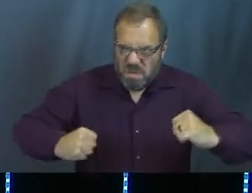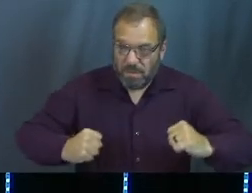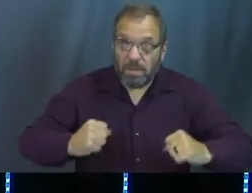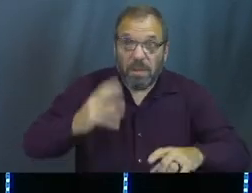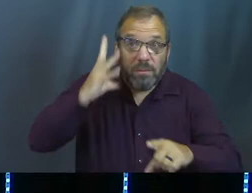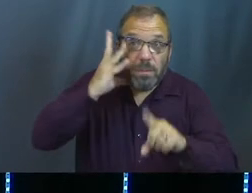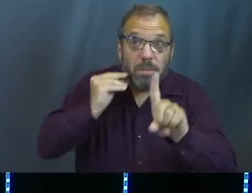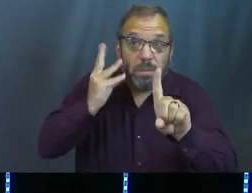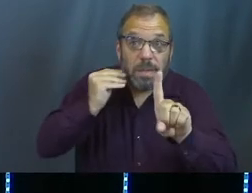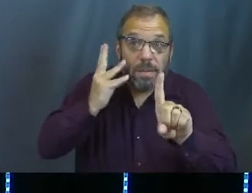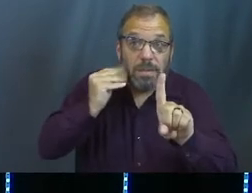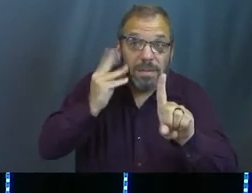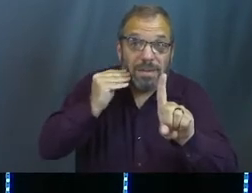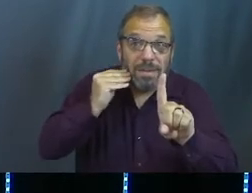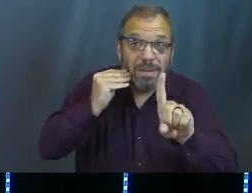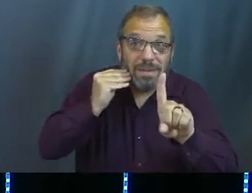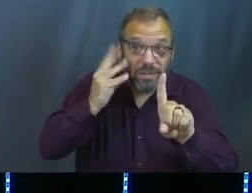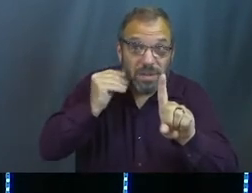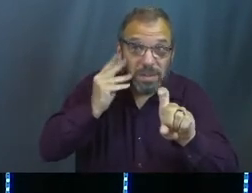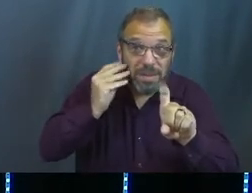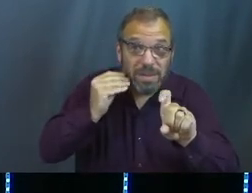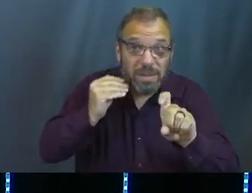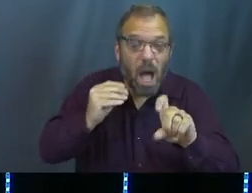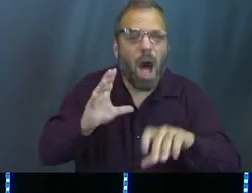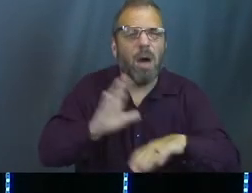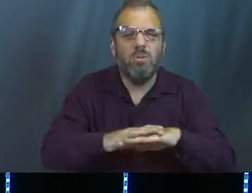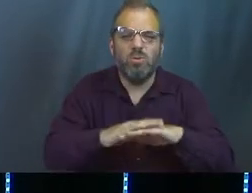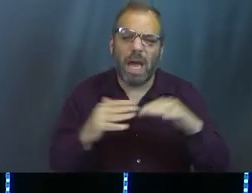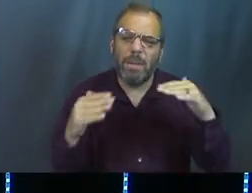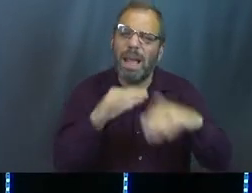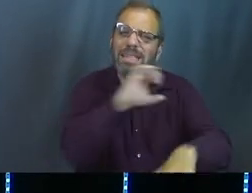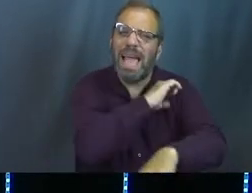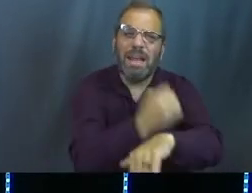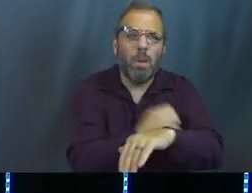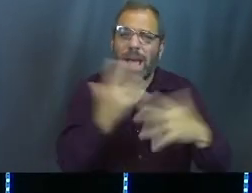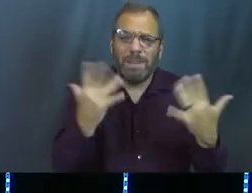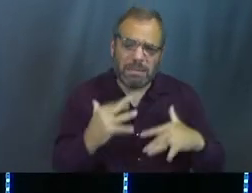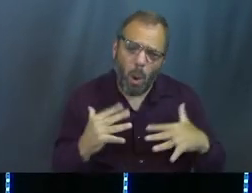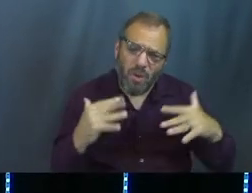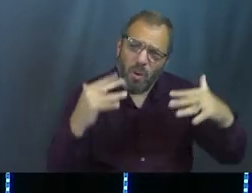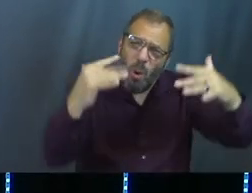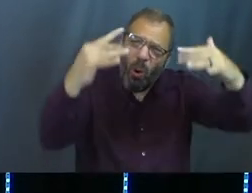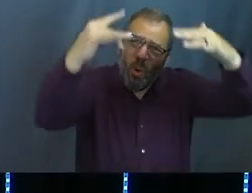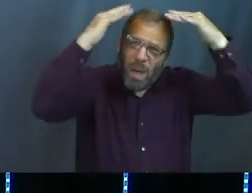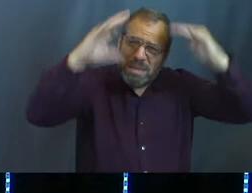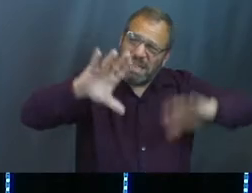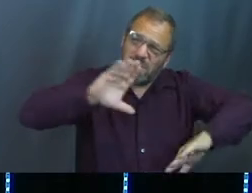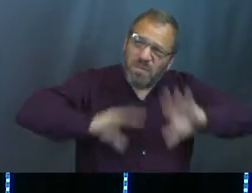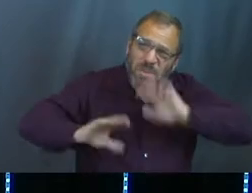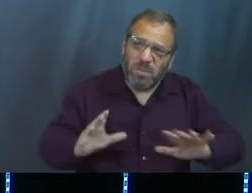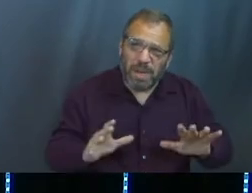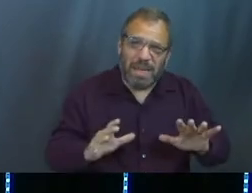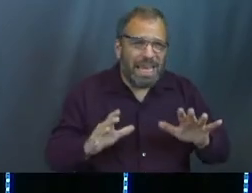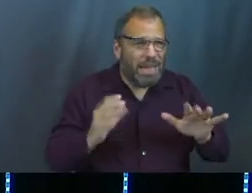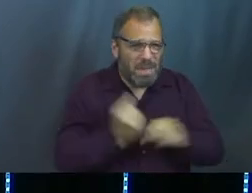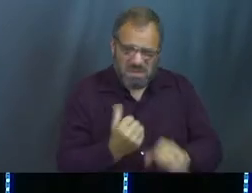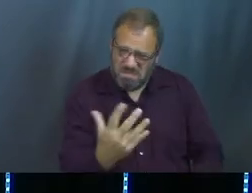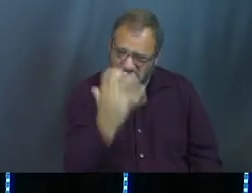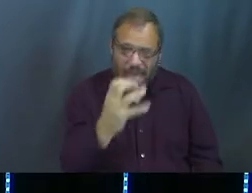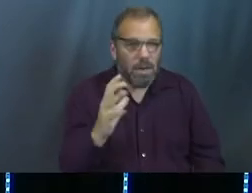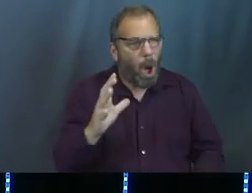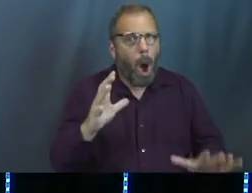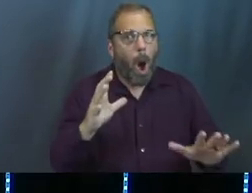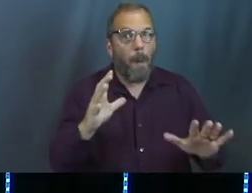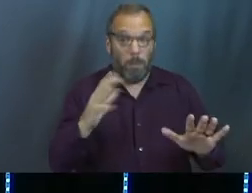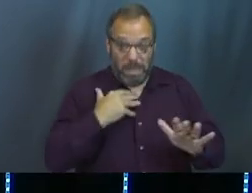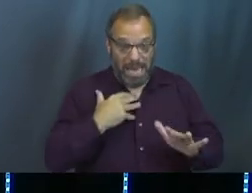Have you ever been there? It's like, you try to match the energy of your circumstance because it's overwhelming. It's frustrating. It makes you angry. Like,